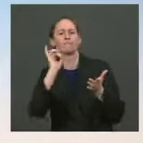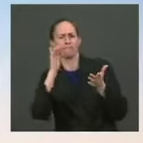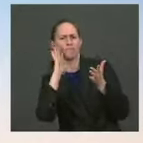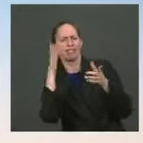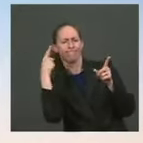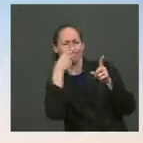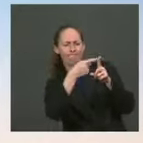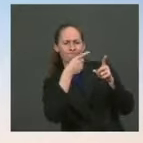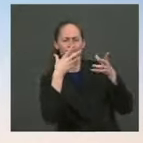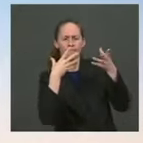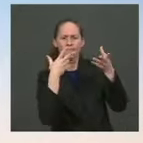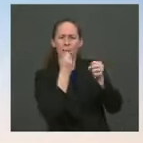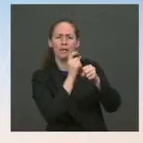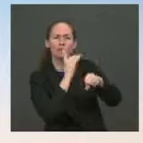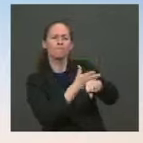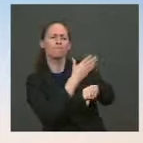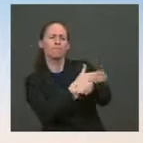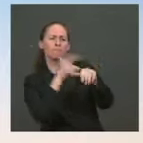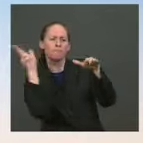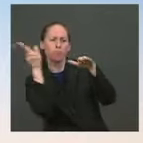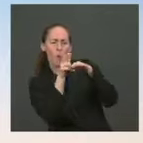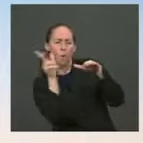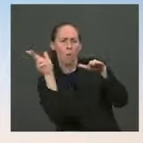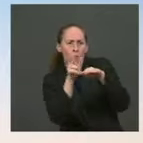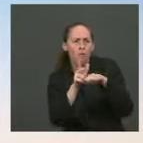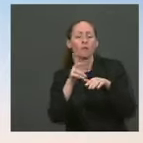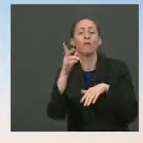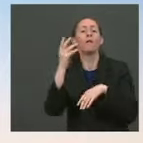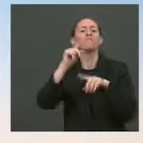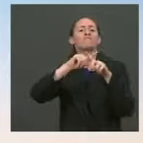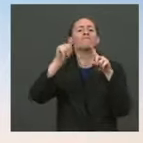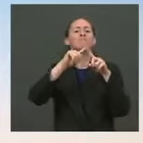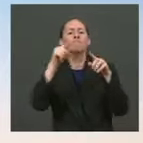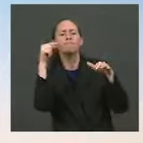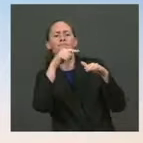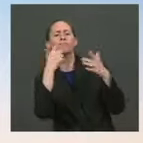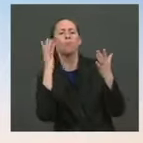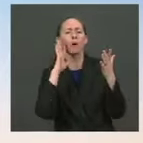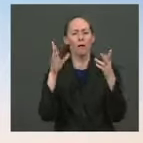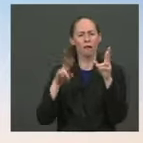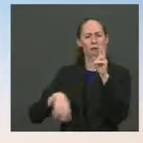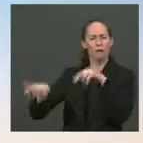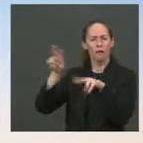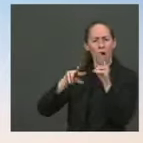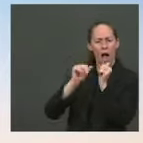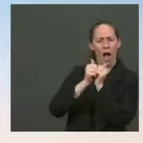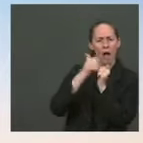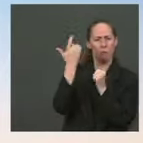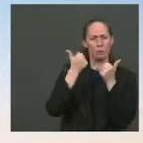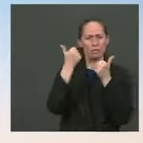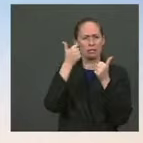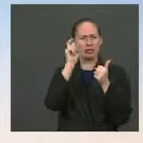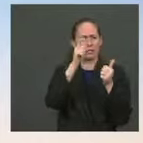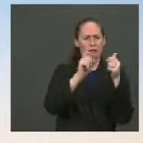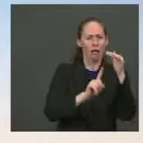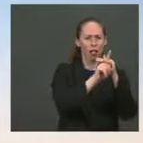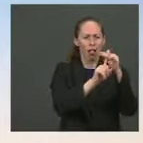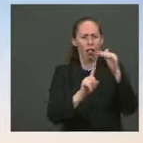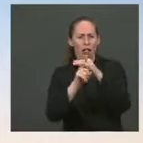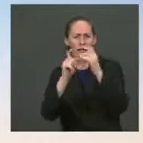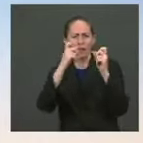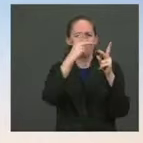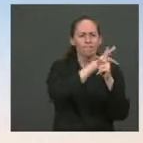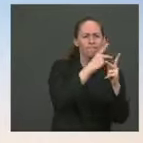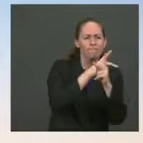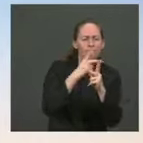awards, identify project locations for coastal navigation, inland waterway, and land ports